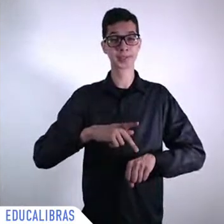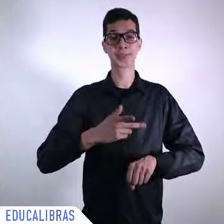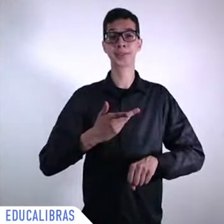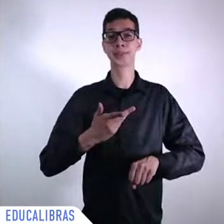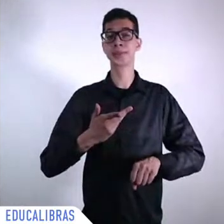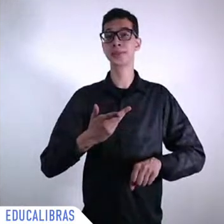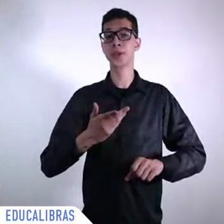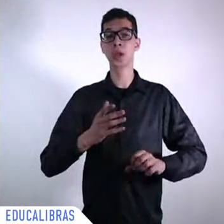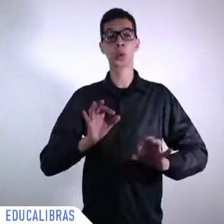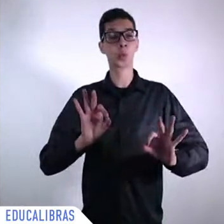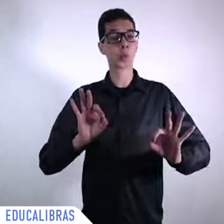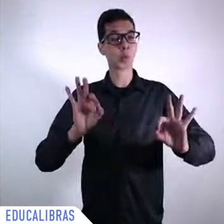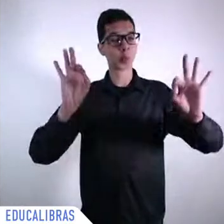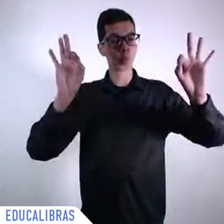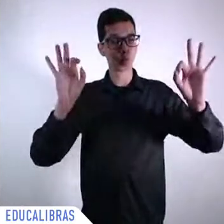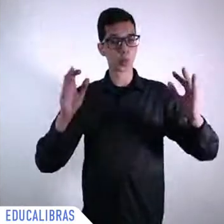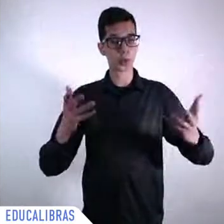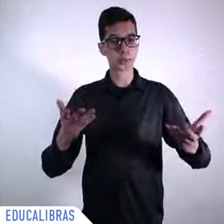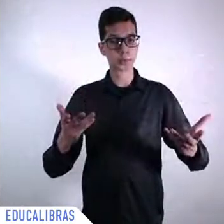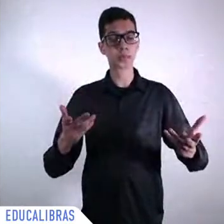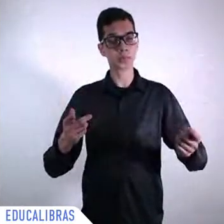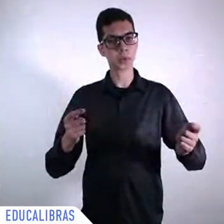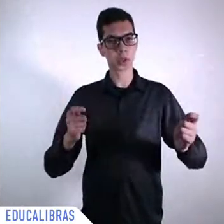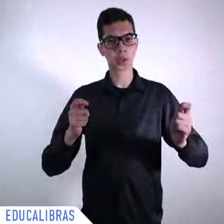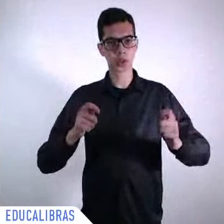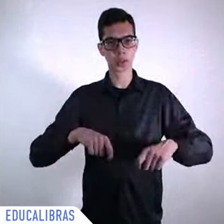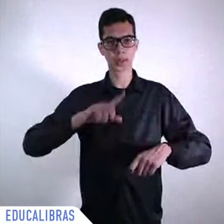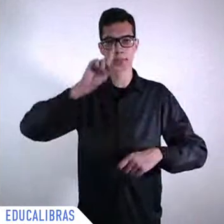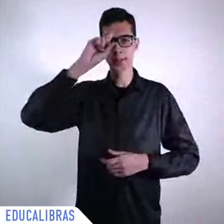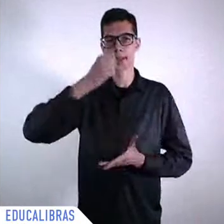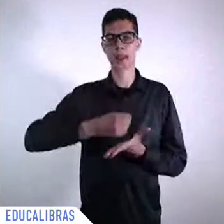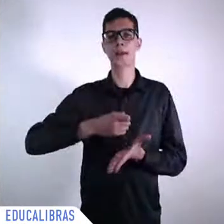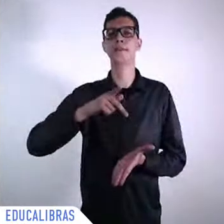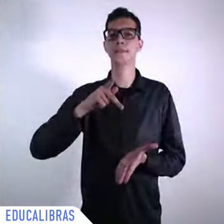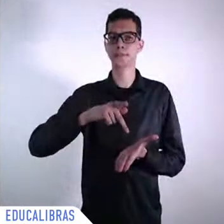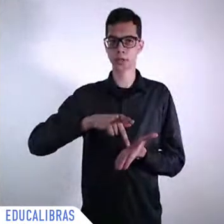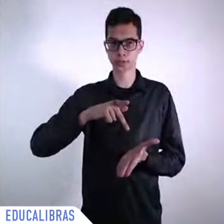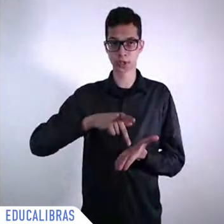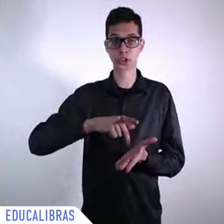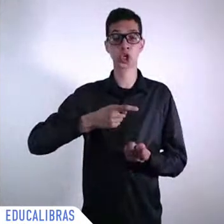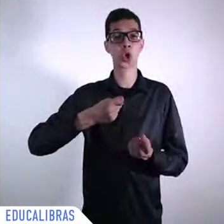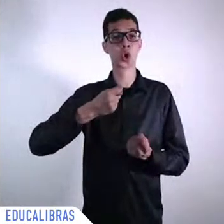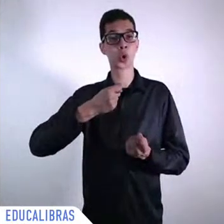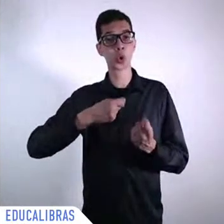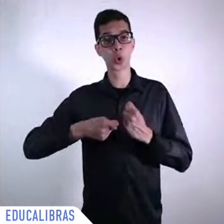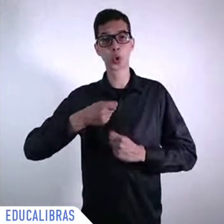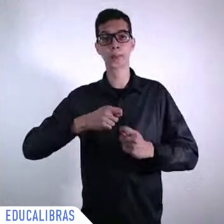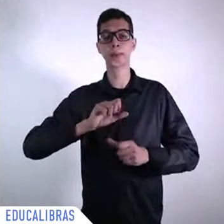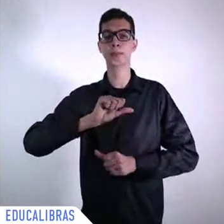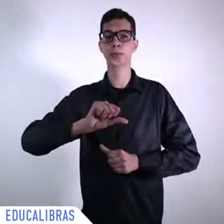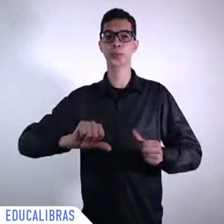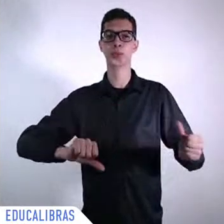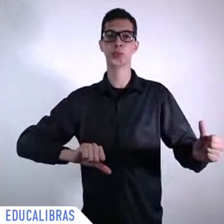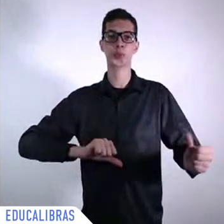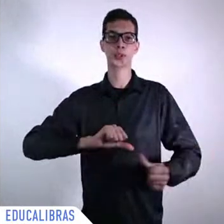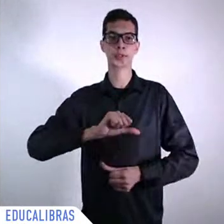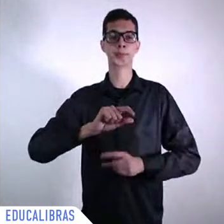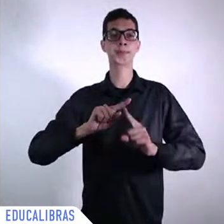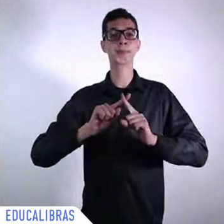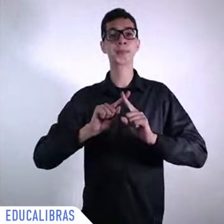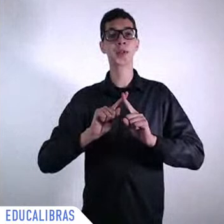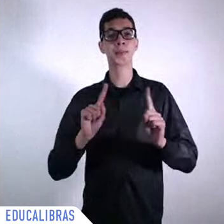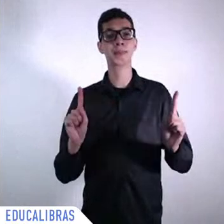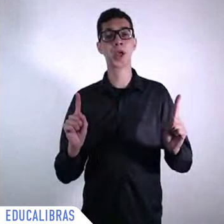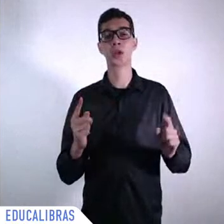you cannot isolate yourself and the impact on inequality can be